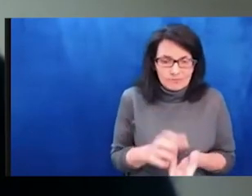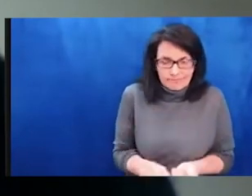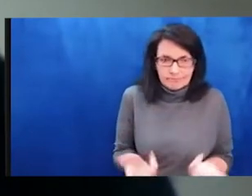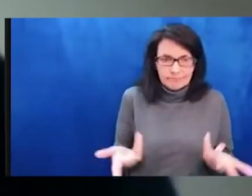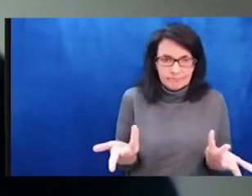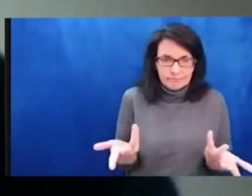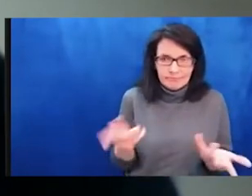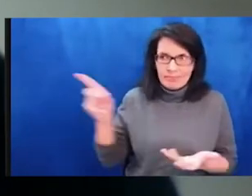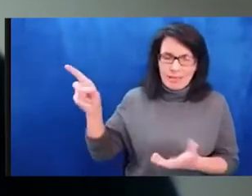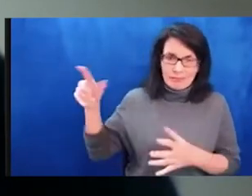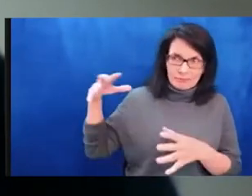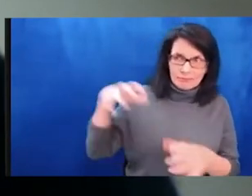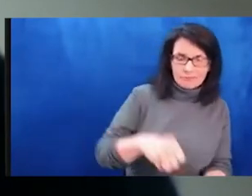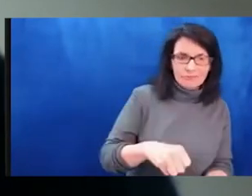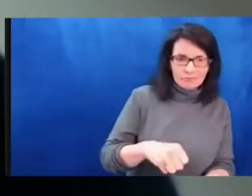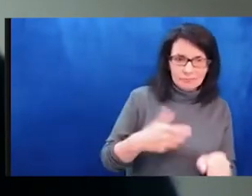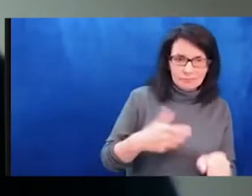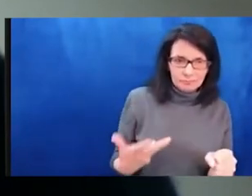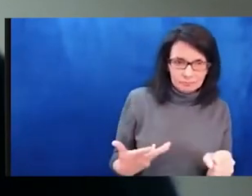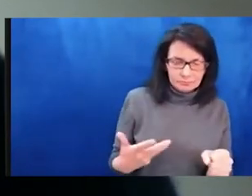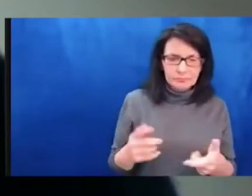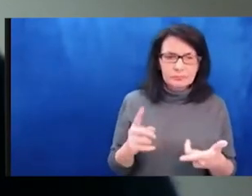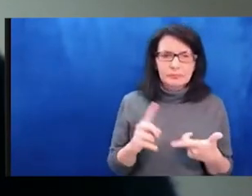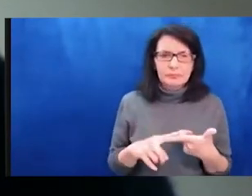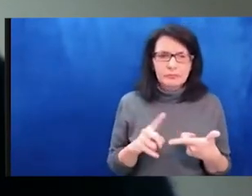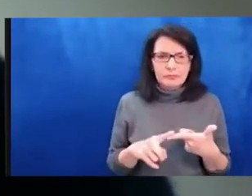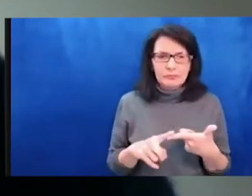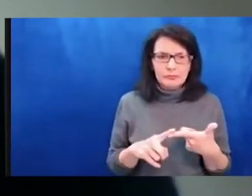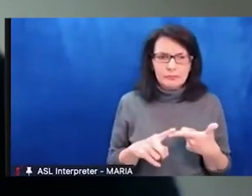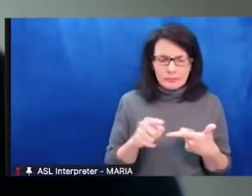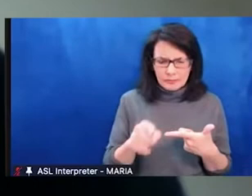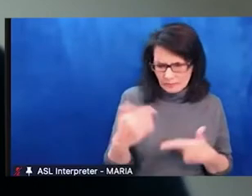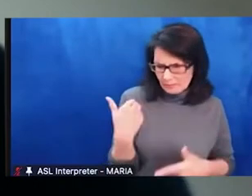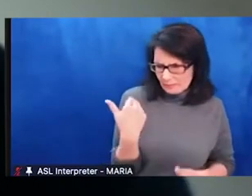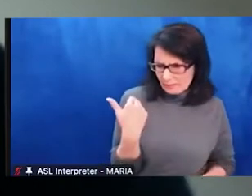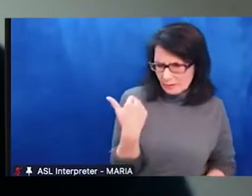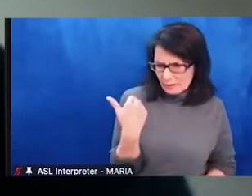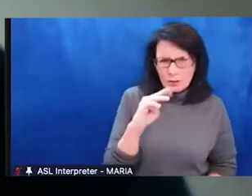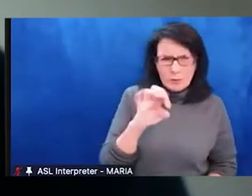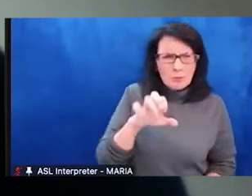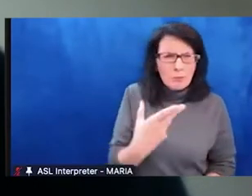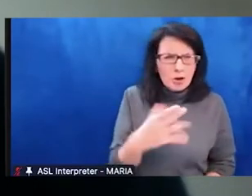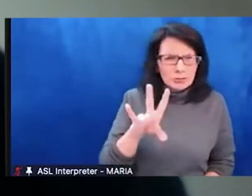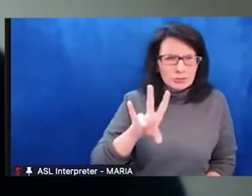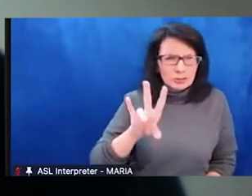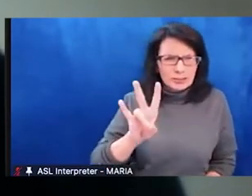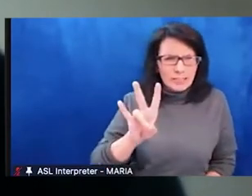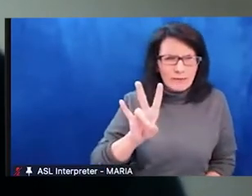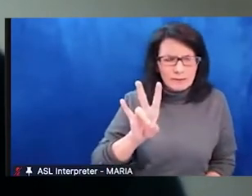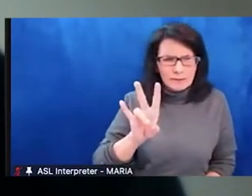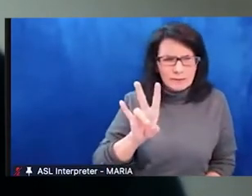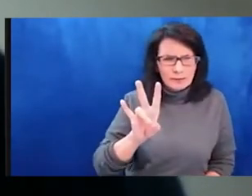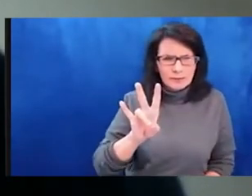annihilated by the Russian state aggression. At this point,